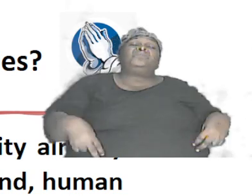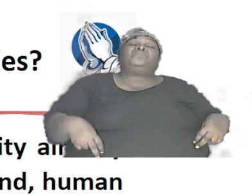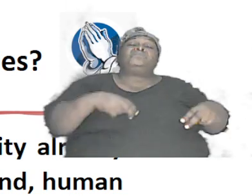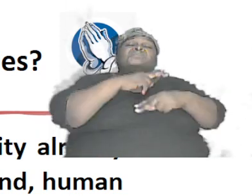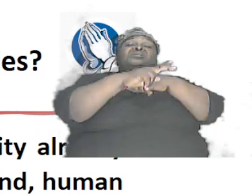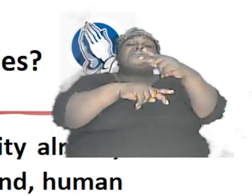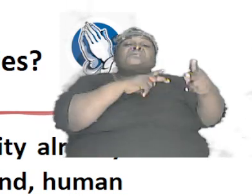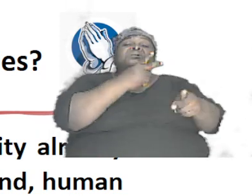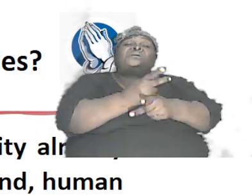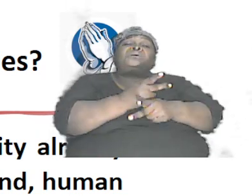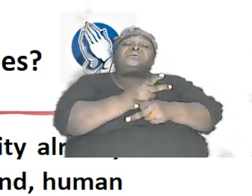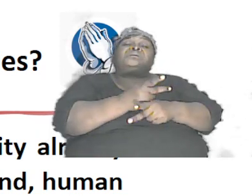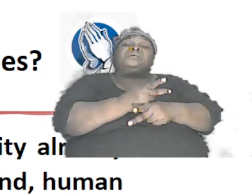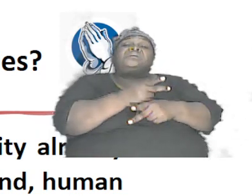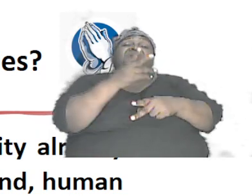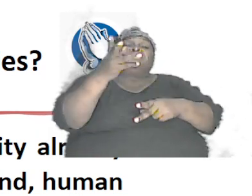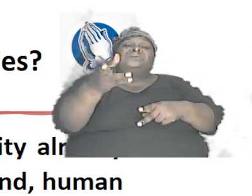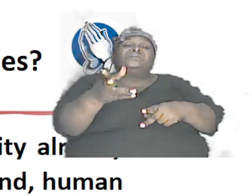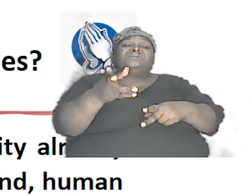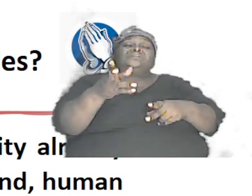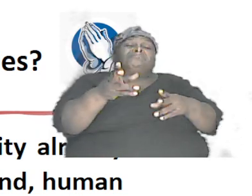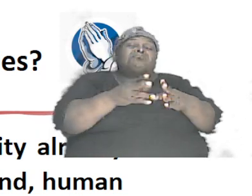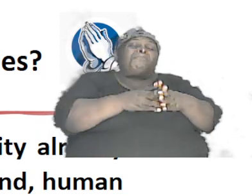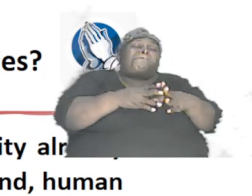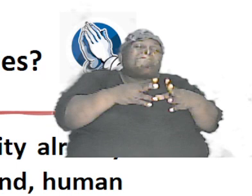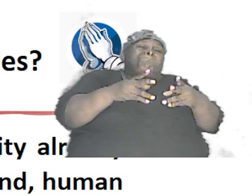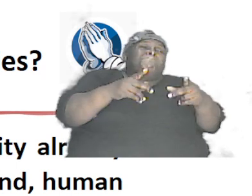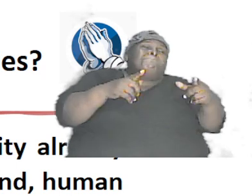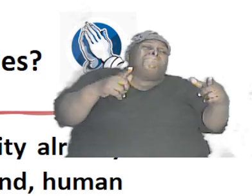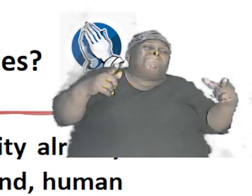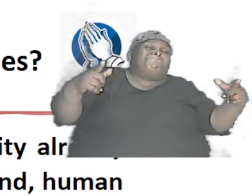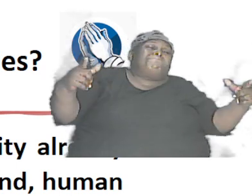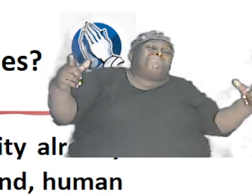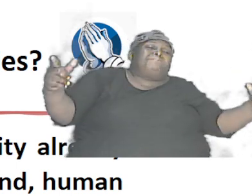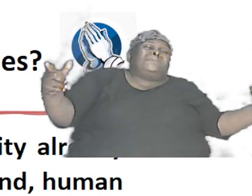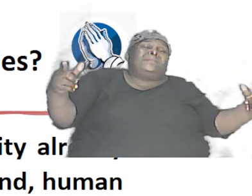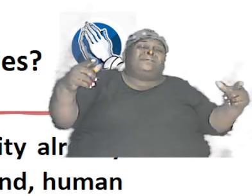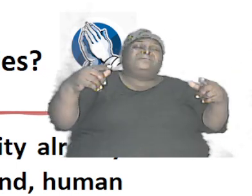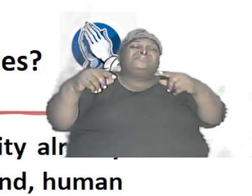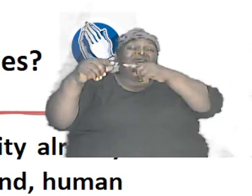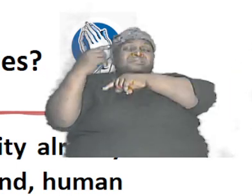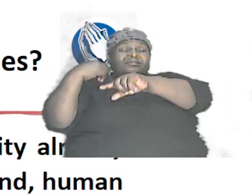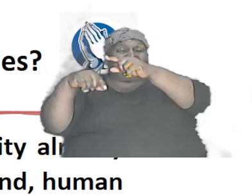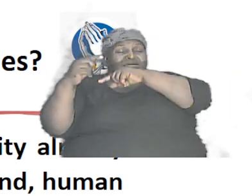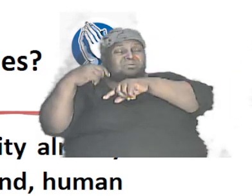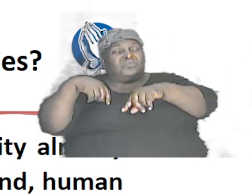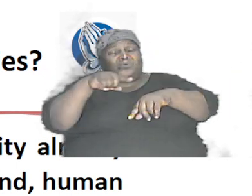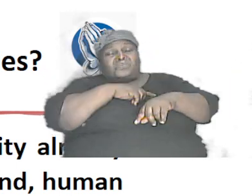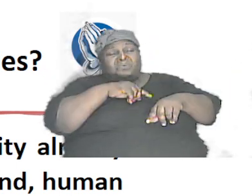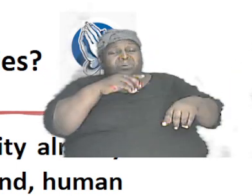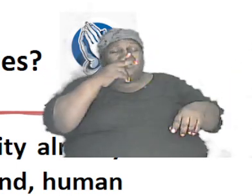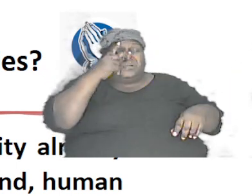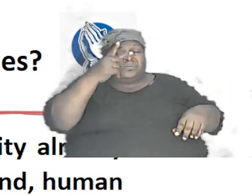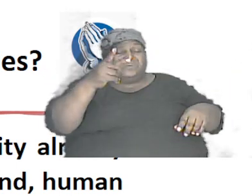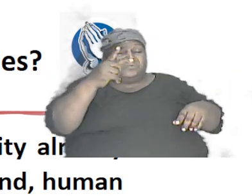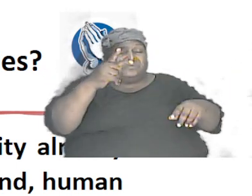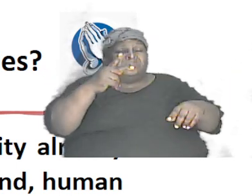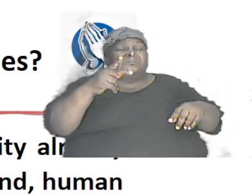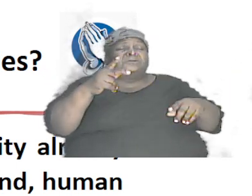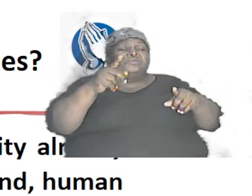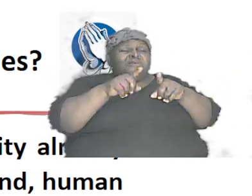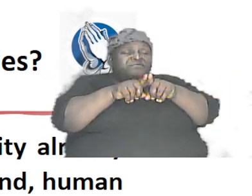there is that large genetic diversity and we will look different notice